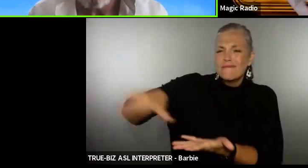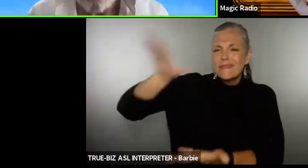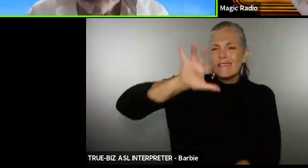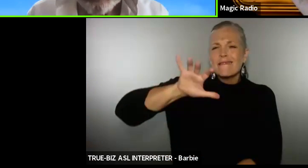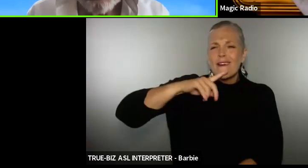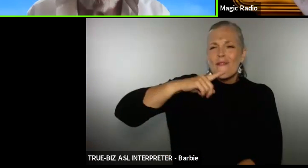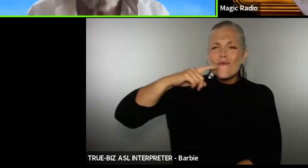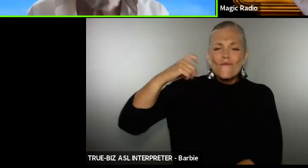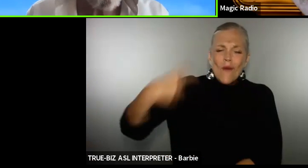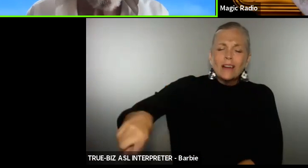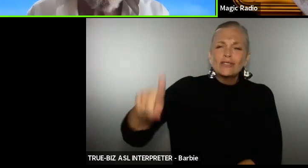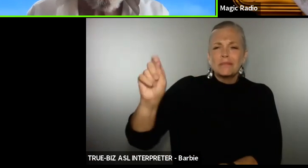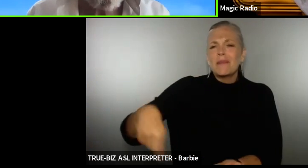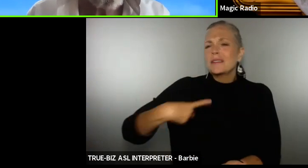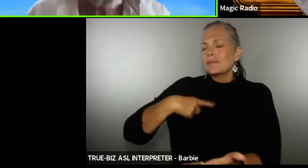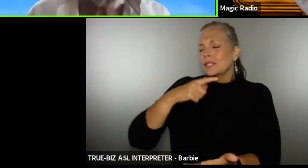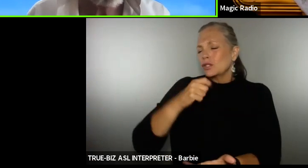now